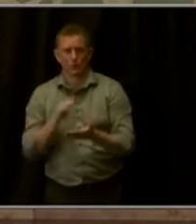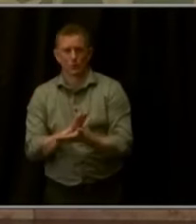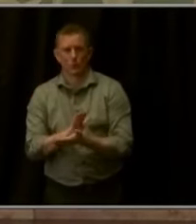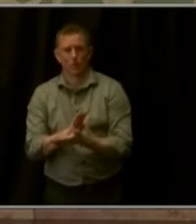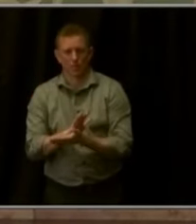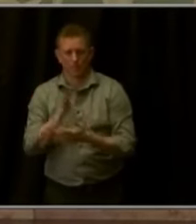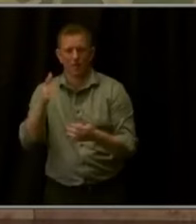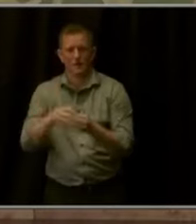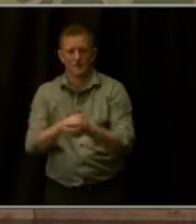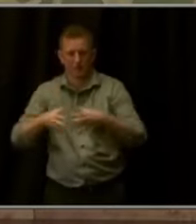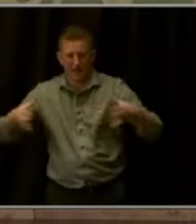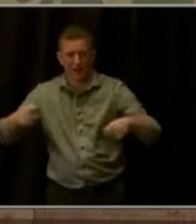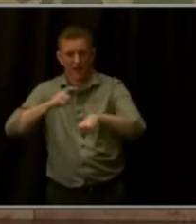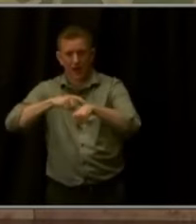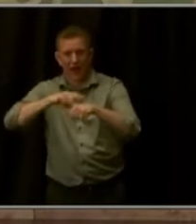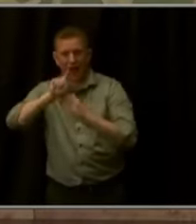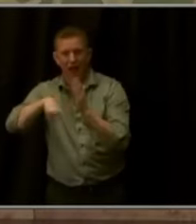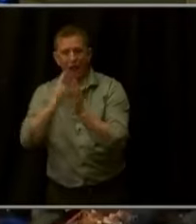for next year.